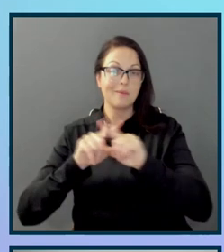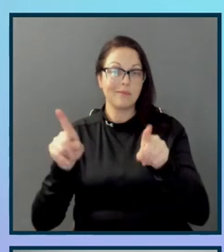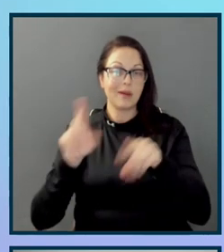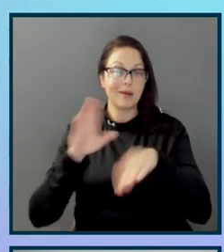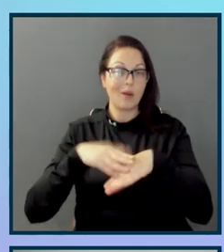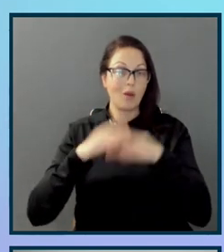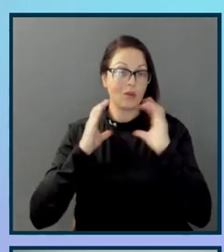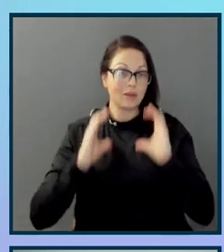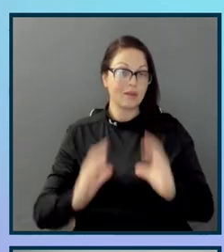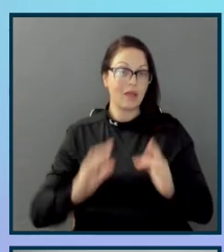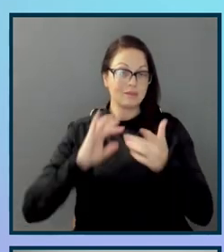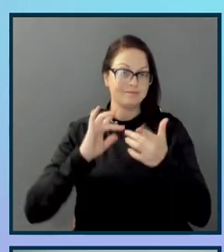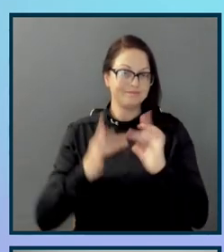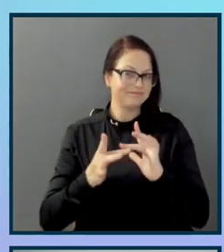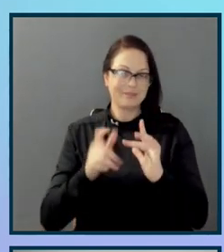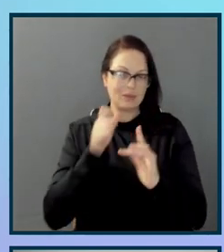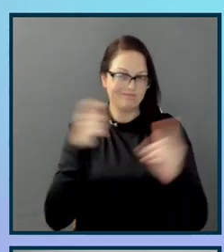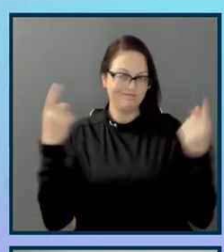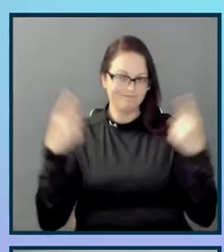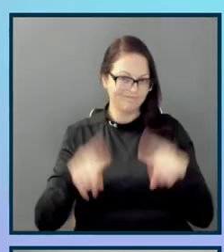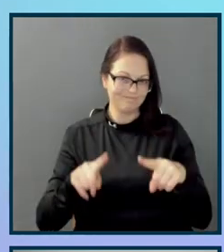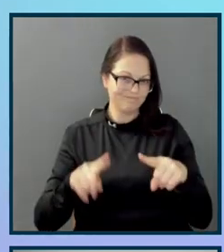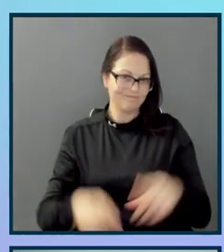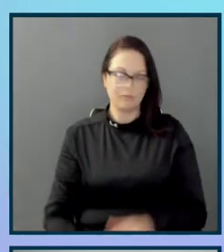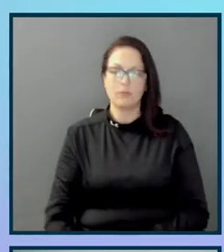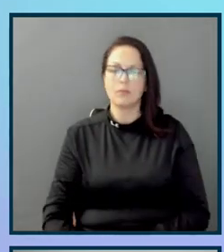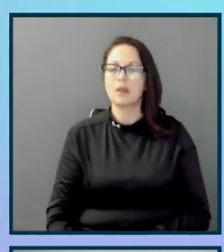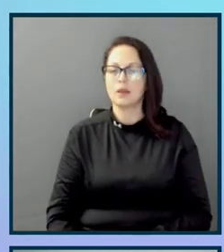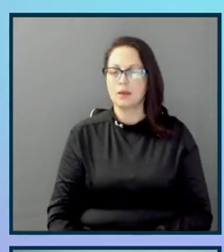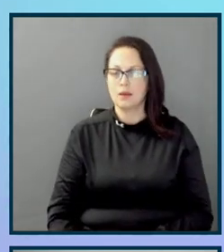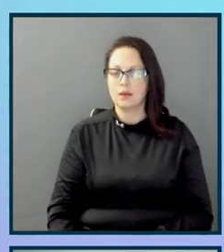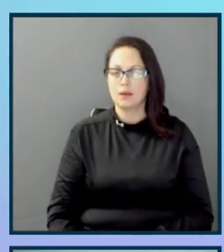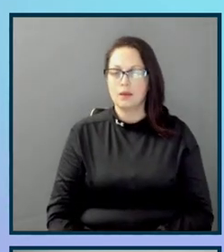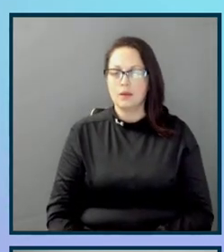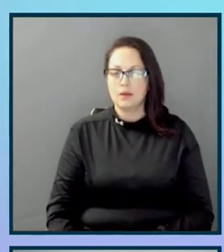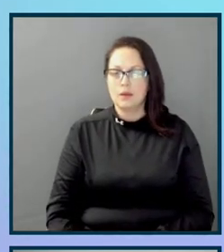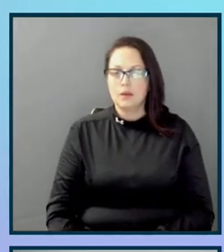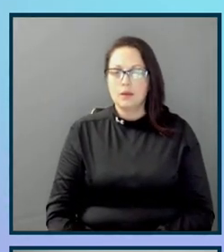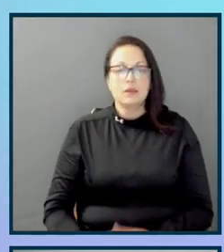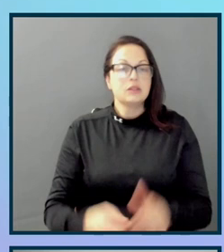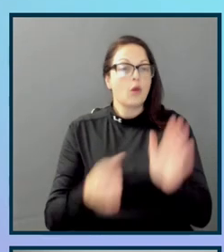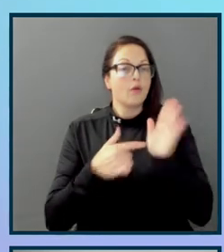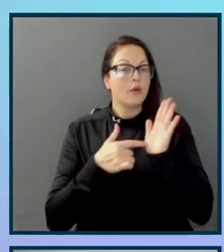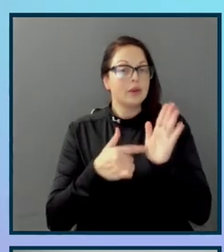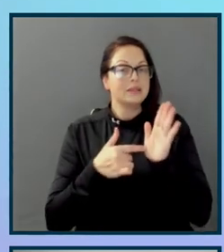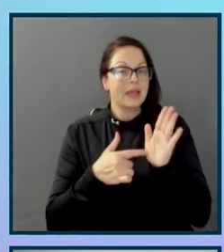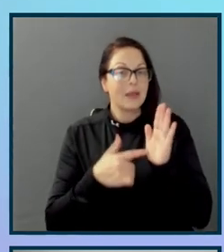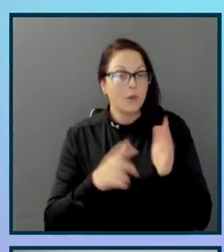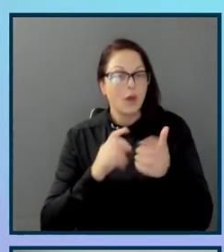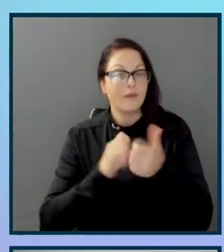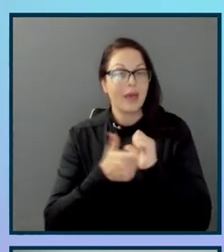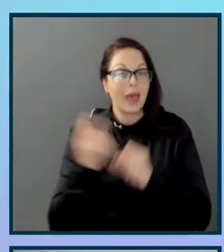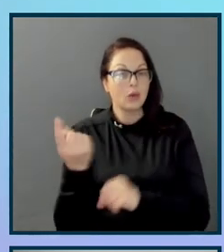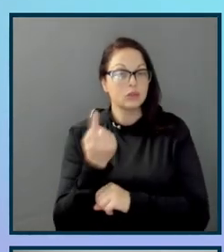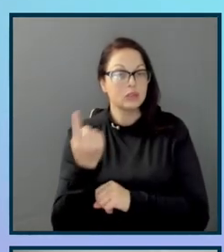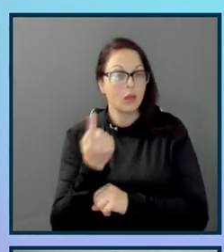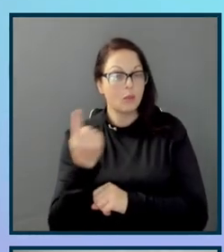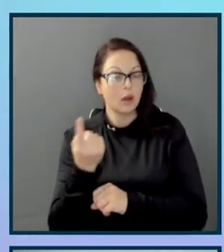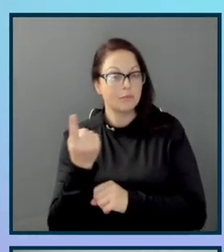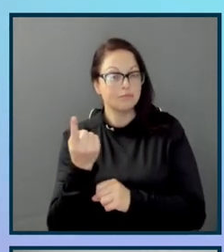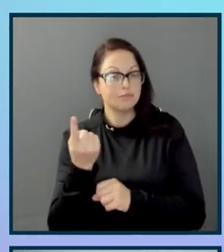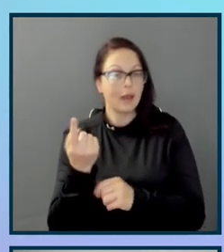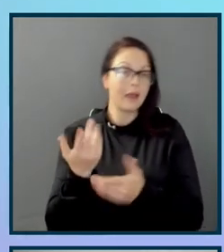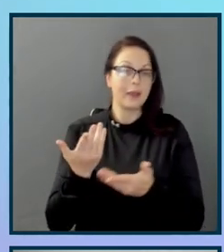that's not what was really going on. So for example, we've given a flow here of how someone might get to exam prep